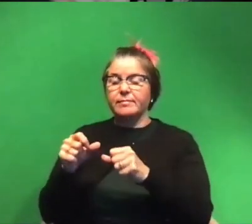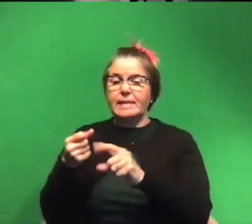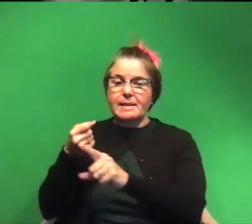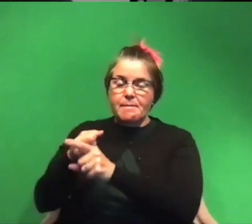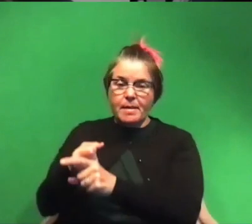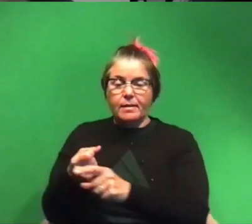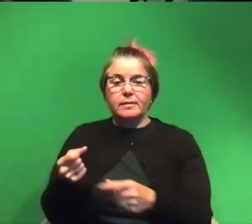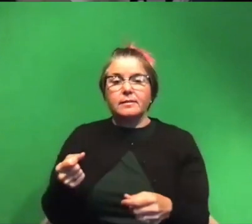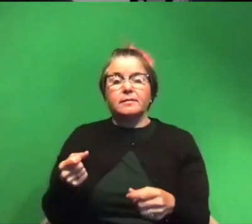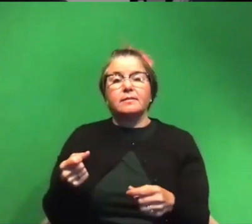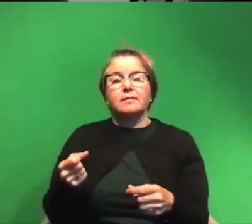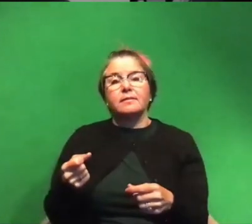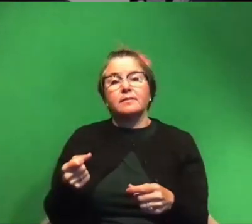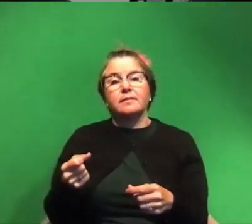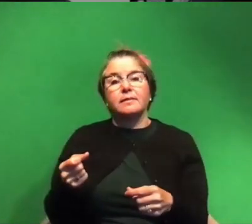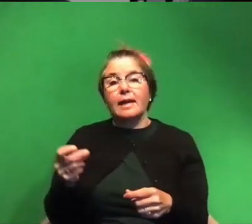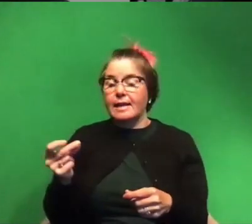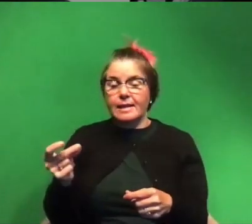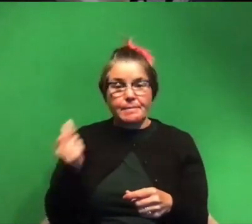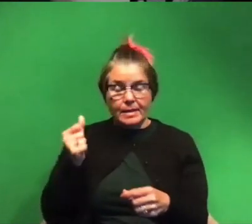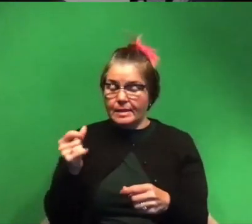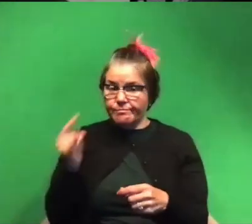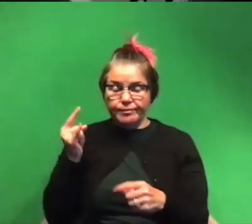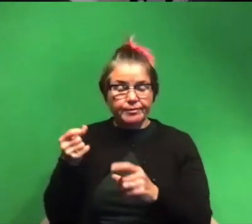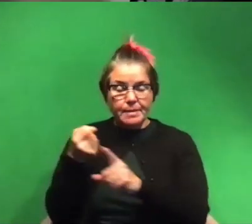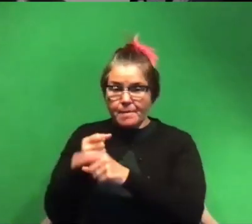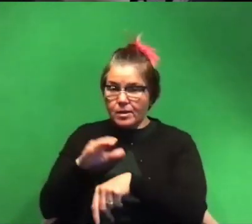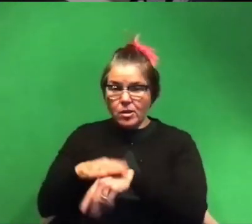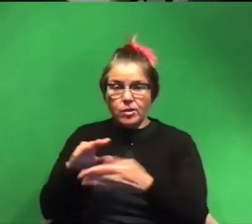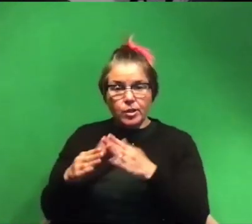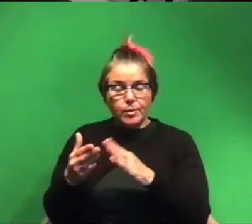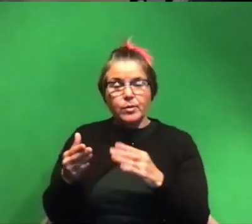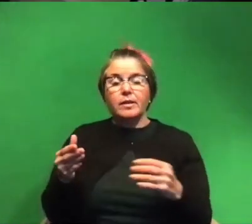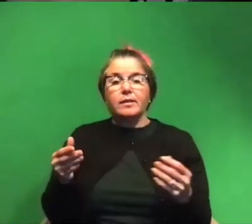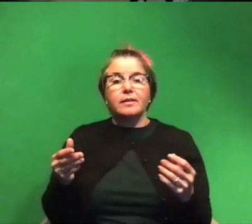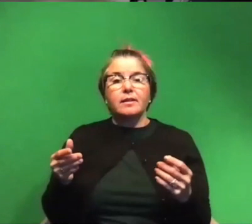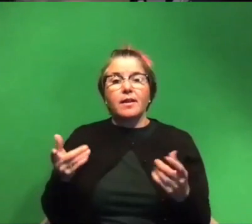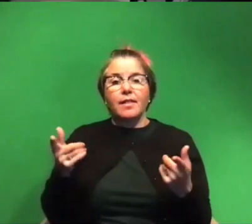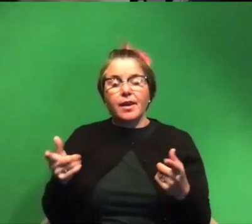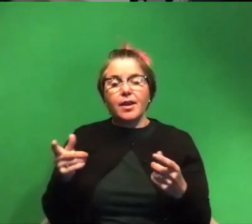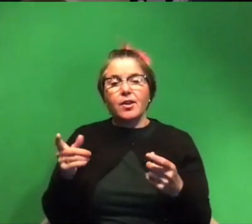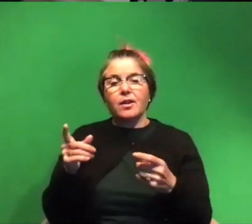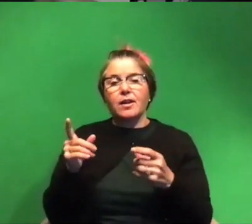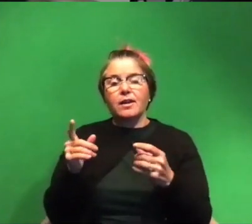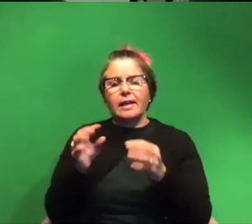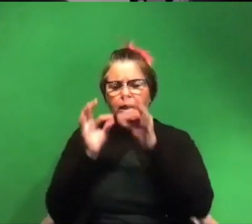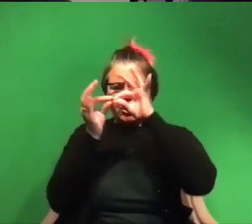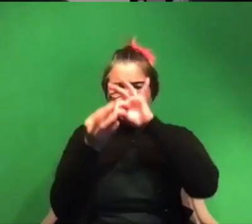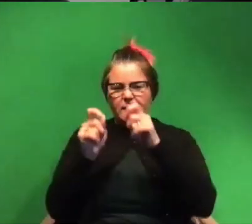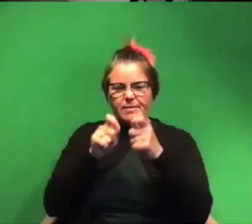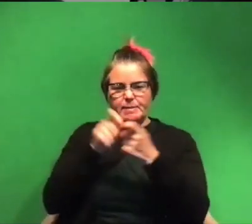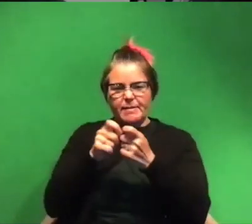have very um immediate impacts on communities they are actually kind of interpreted in a specific way internally